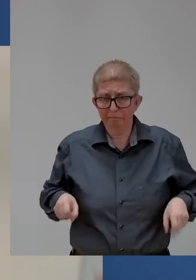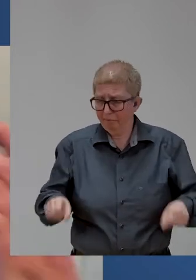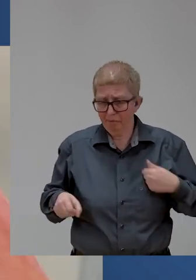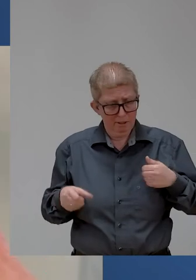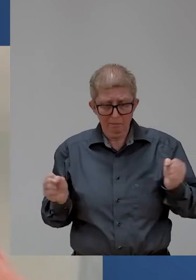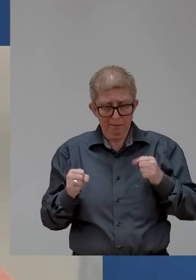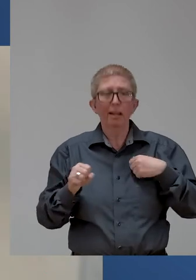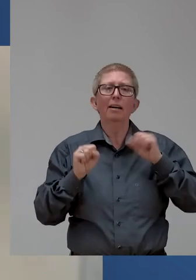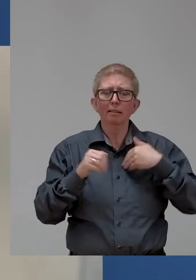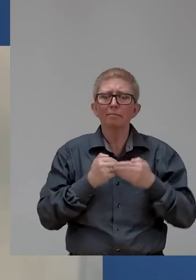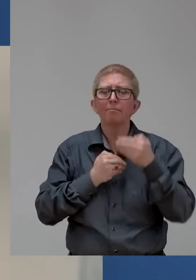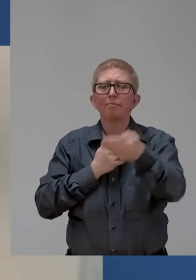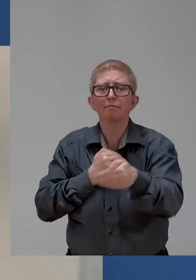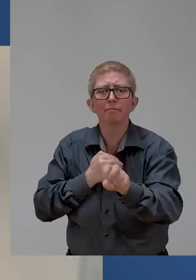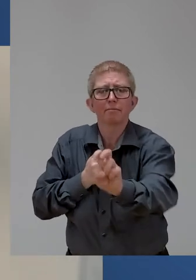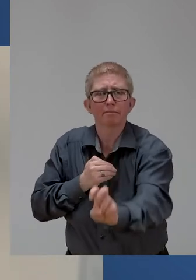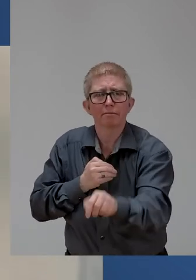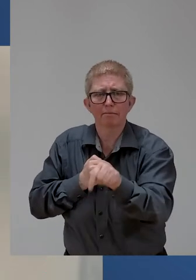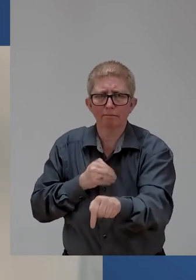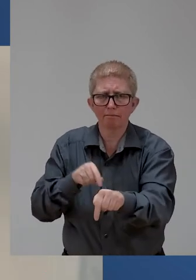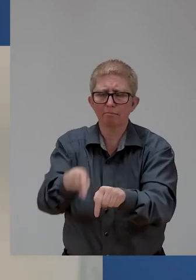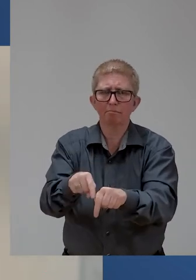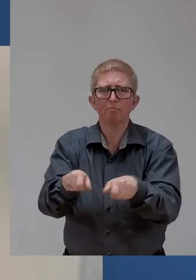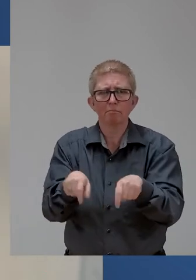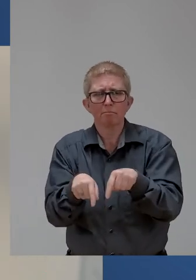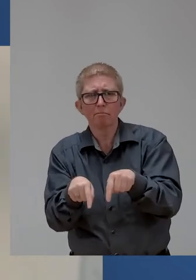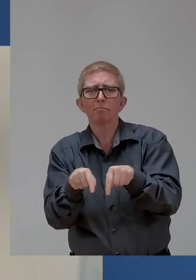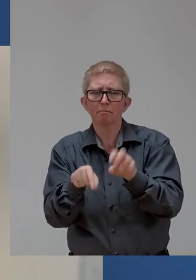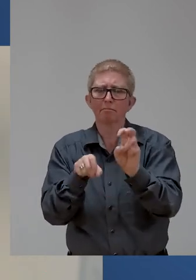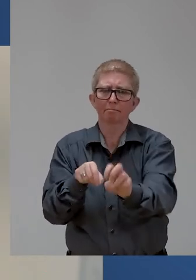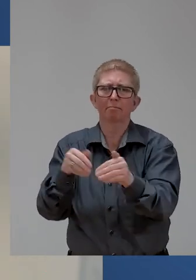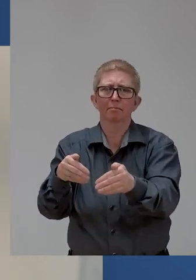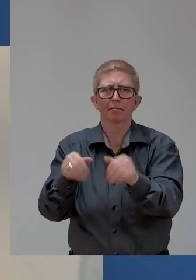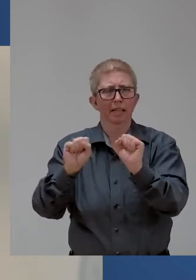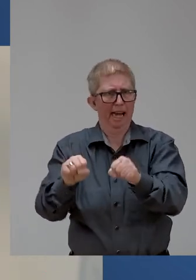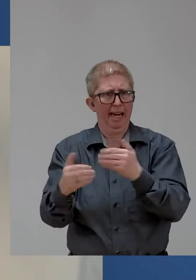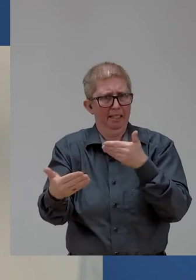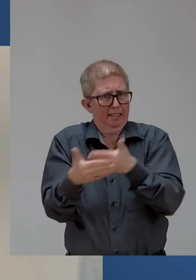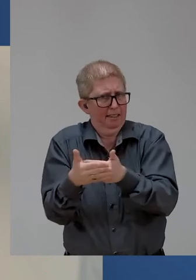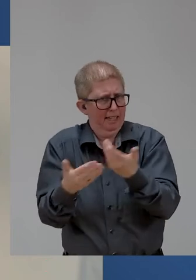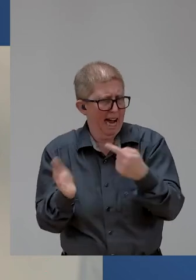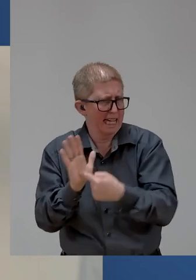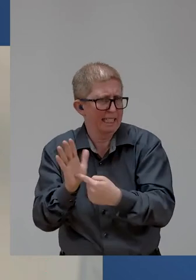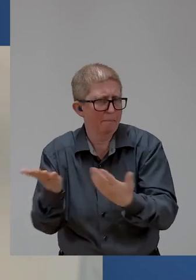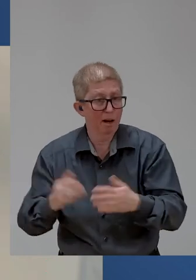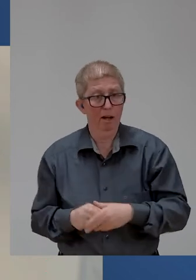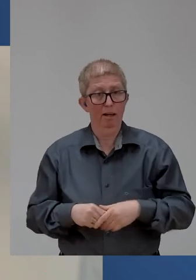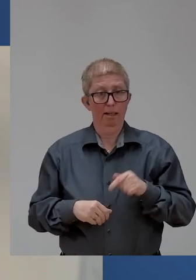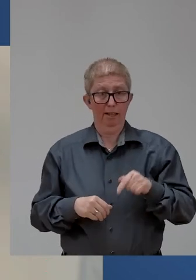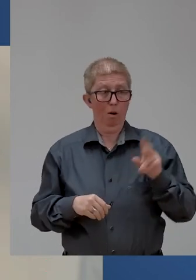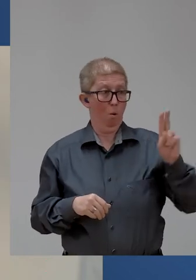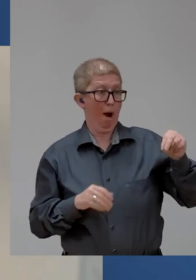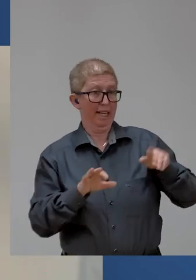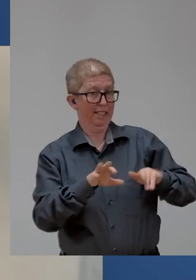even after the big renovation that the UN underwent, the UN Secretariat is obligated to move them to the closest